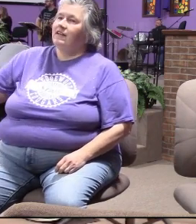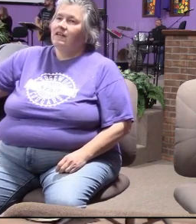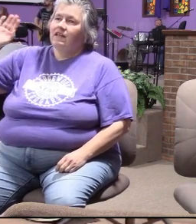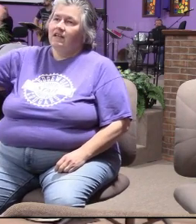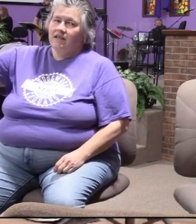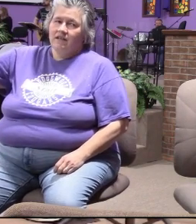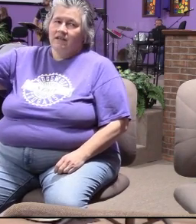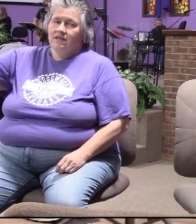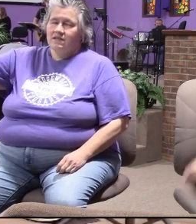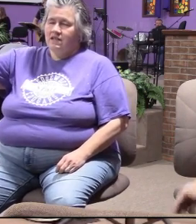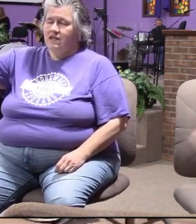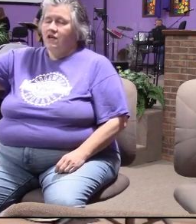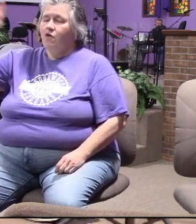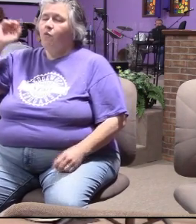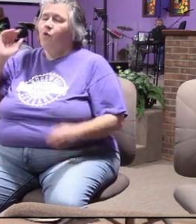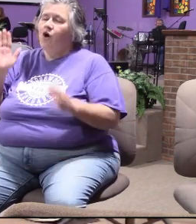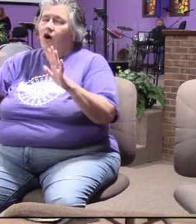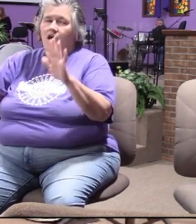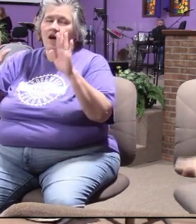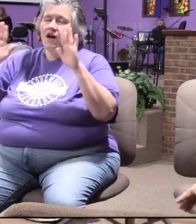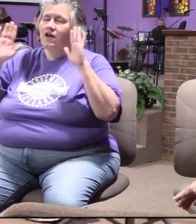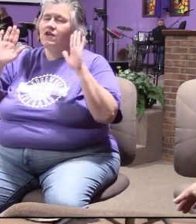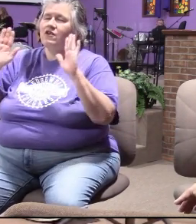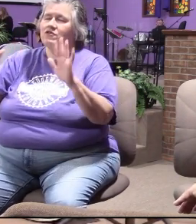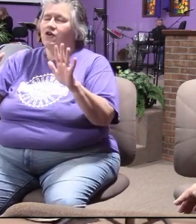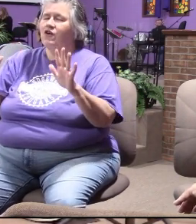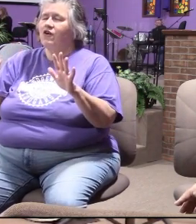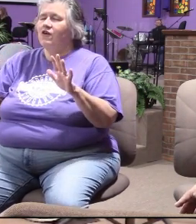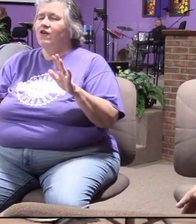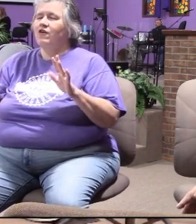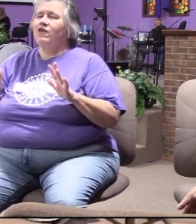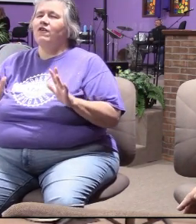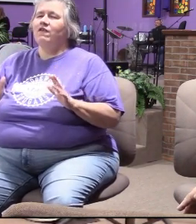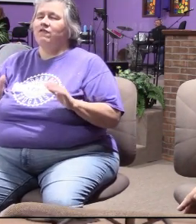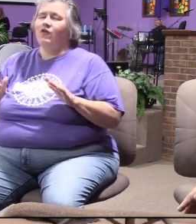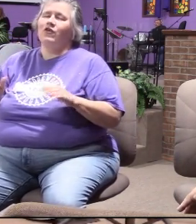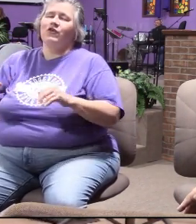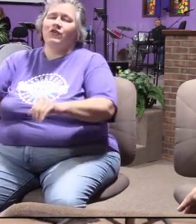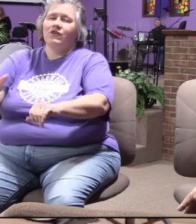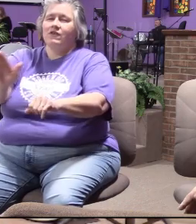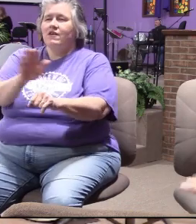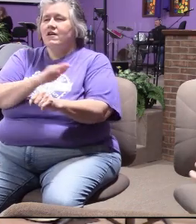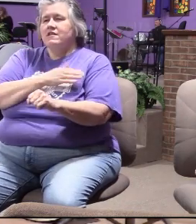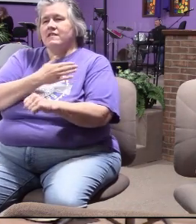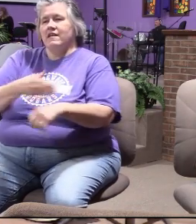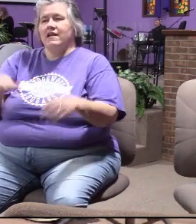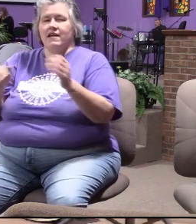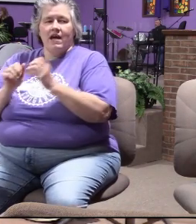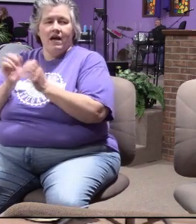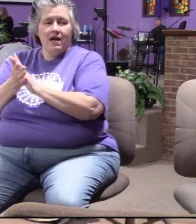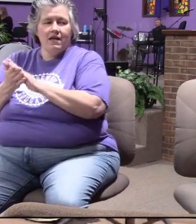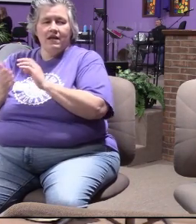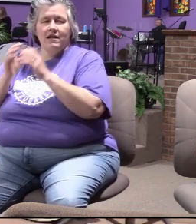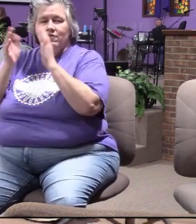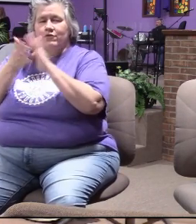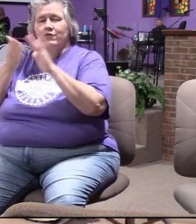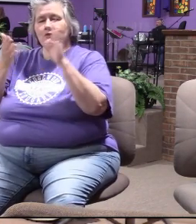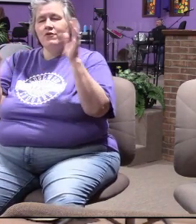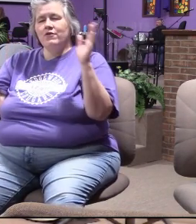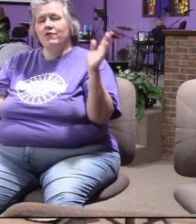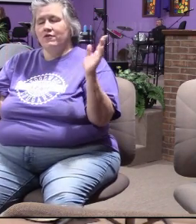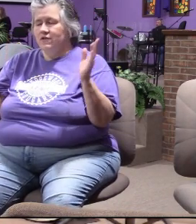isn't he wonderful sing hallelujah